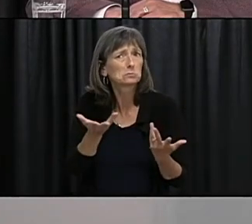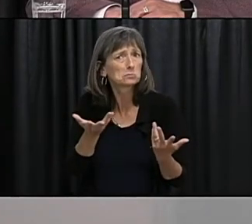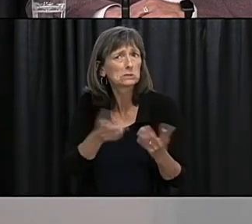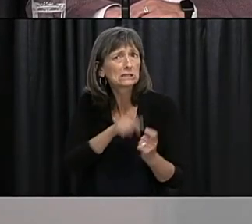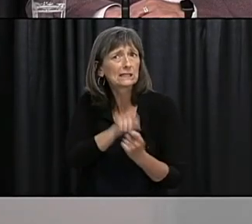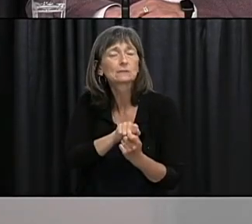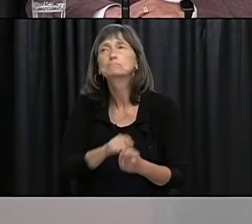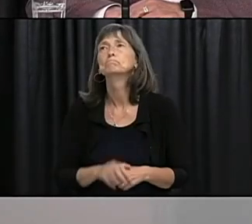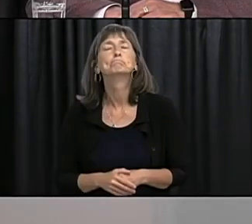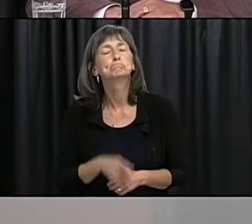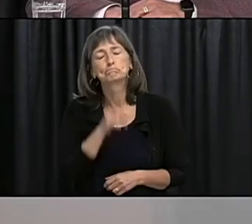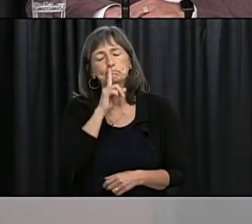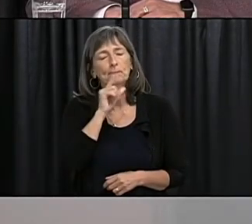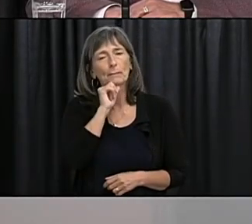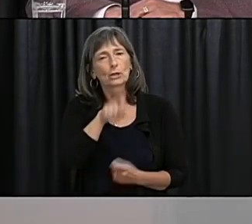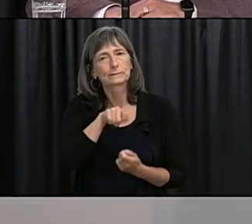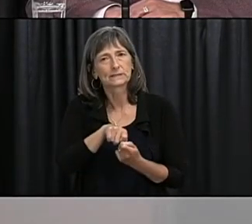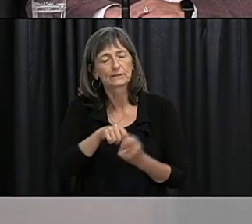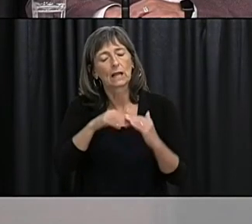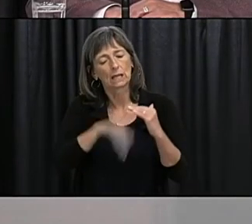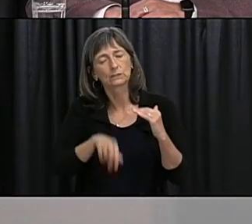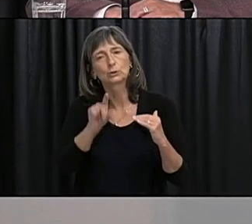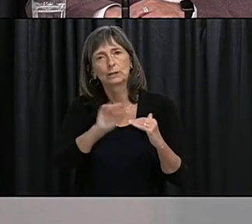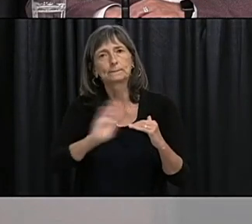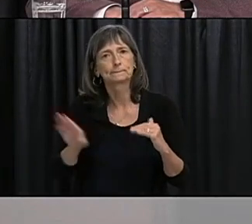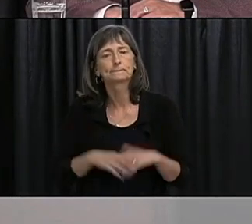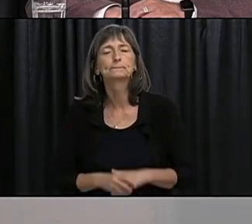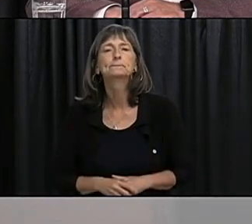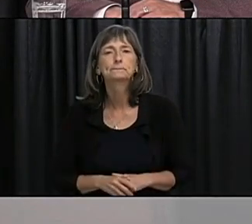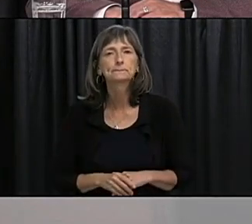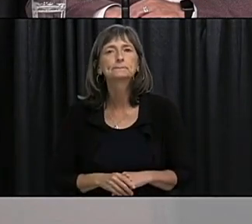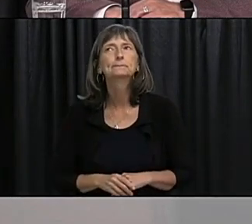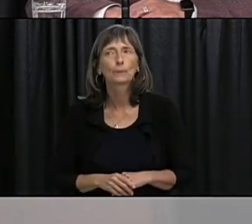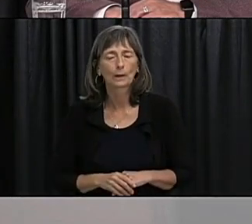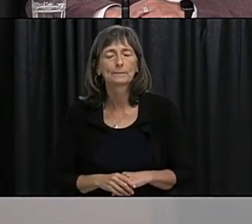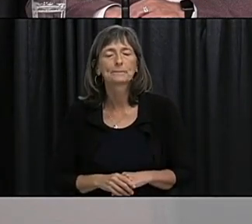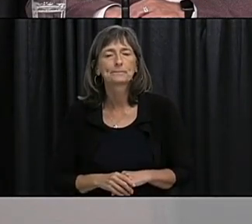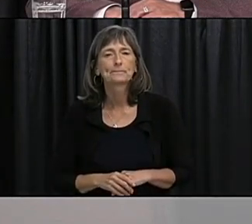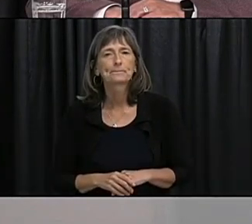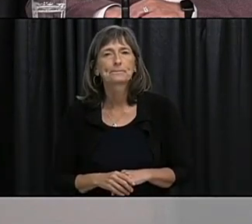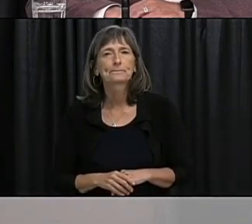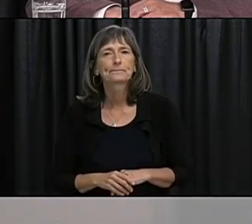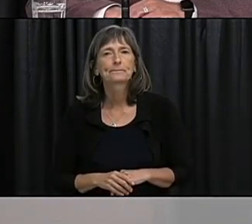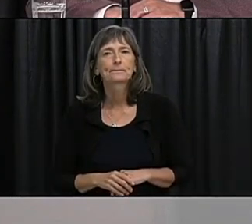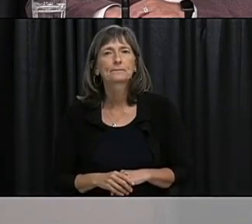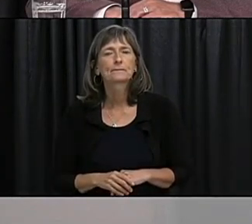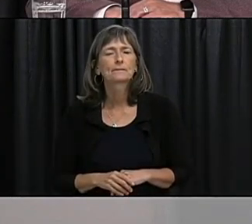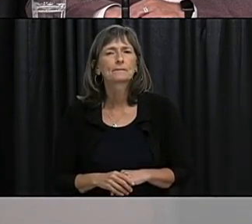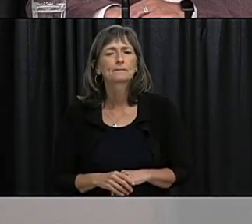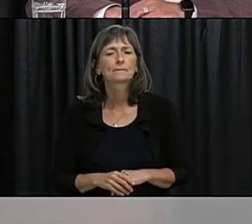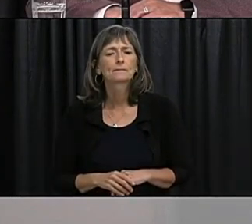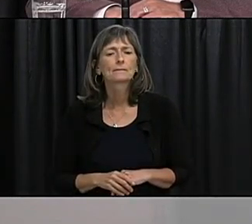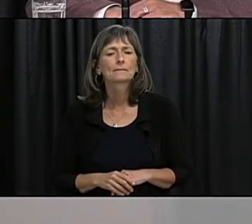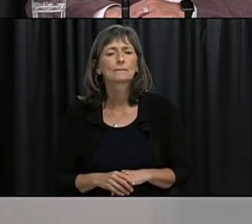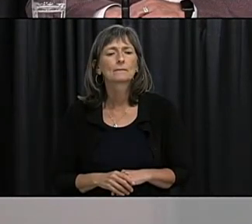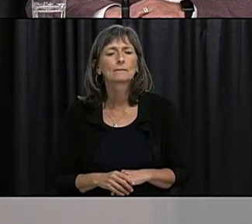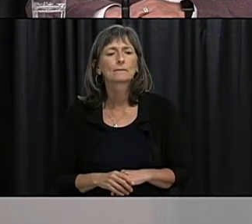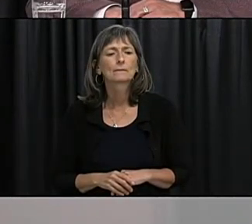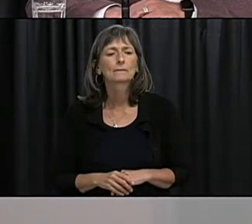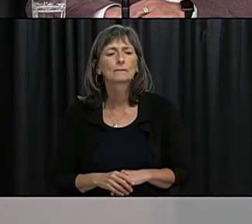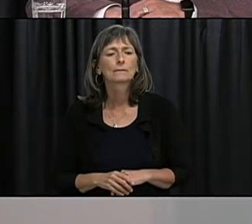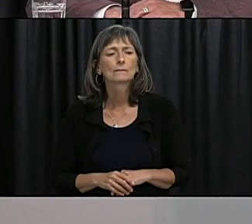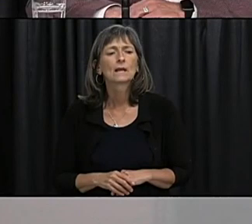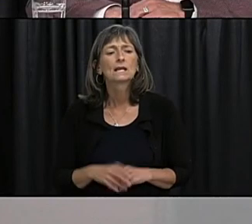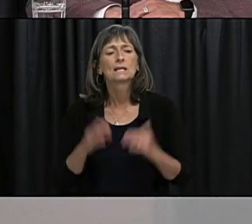no I'm not going to give any further details in that age range okay there's been a lot of changes to restrictions to